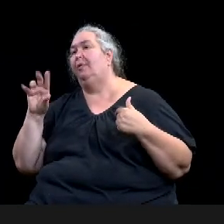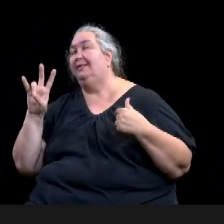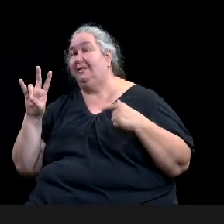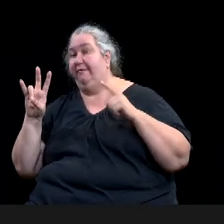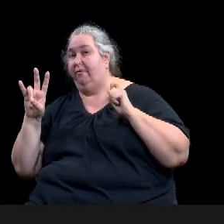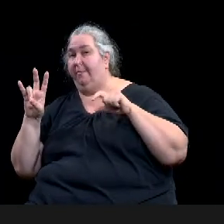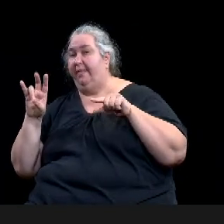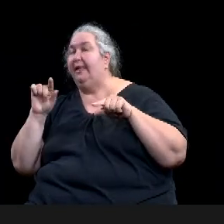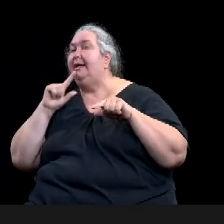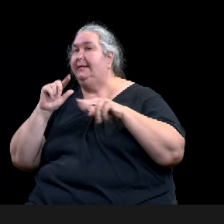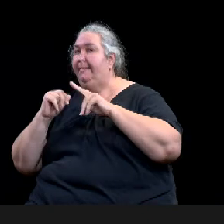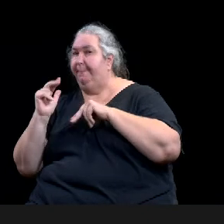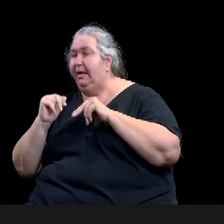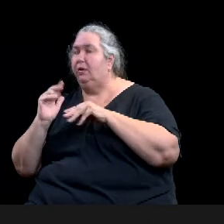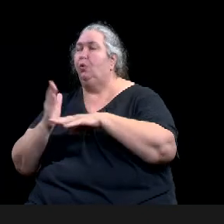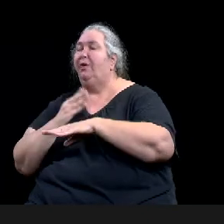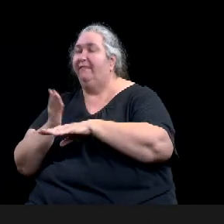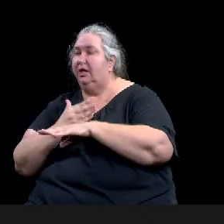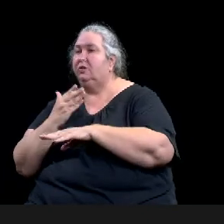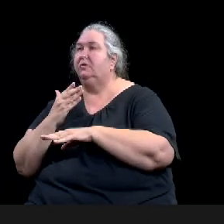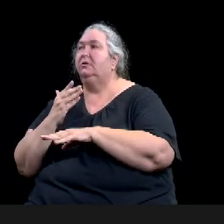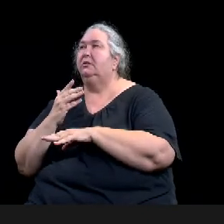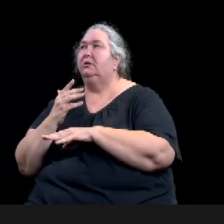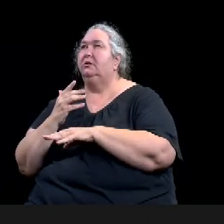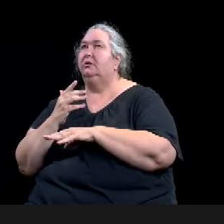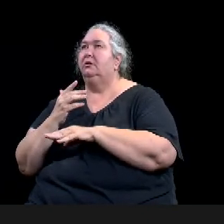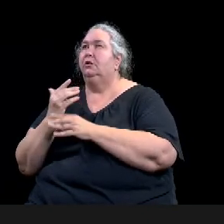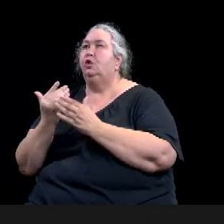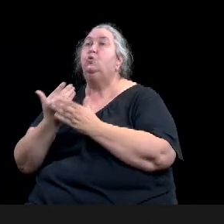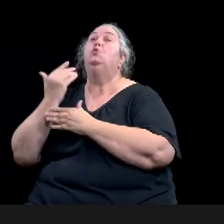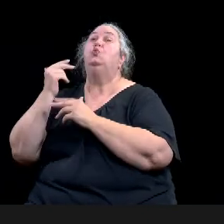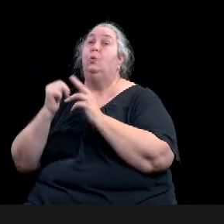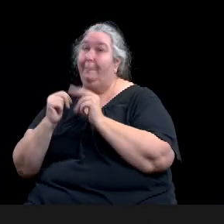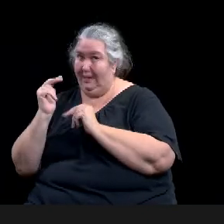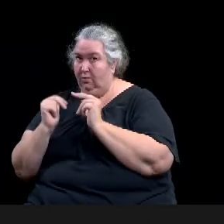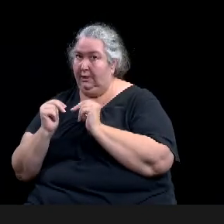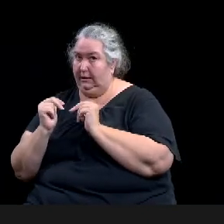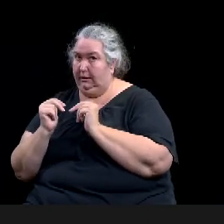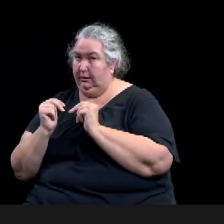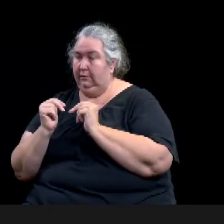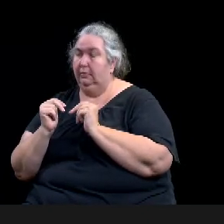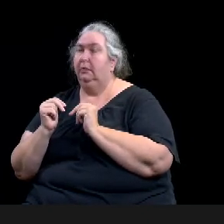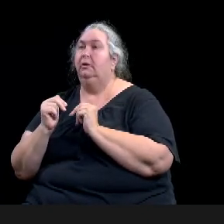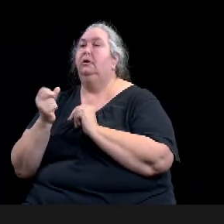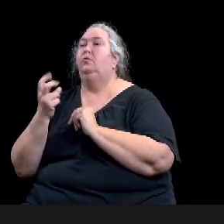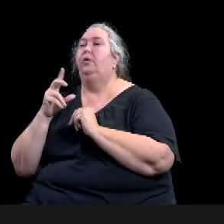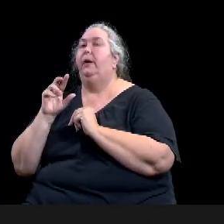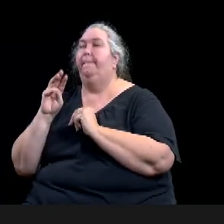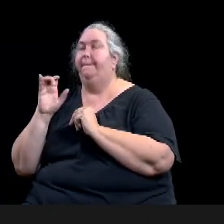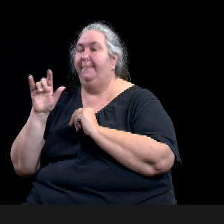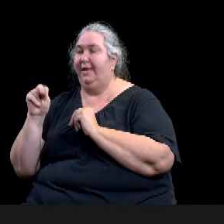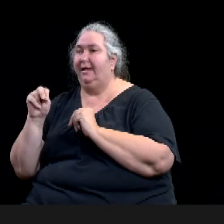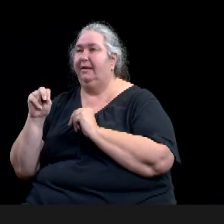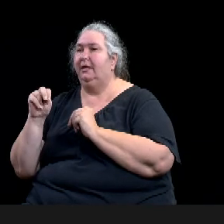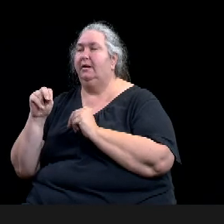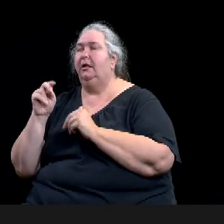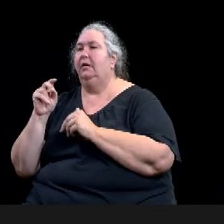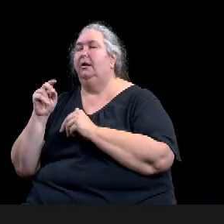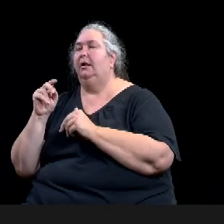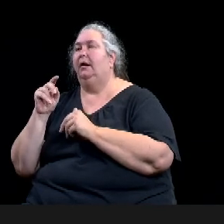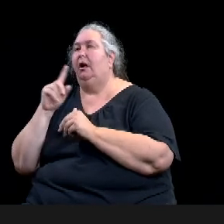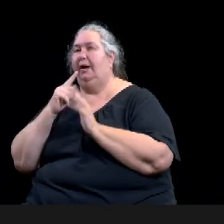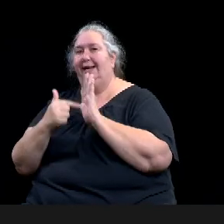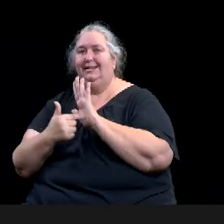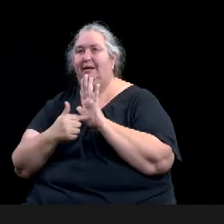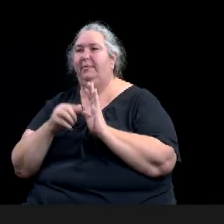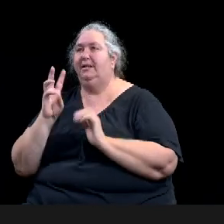are exhibits and 6.9 is in a contingency. In this model, what this does is,